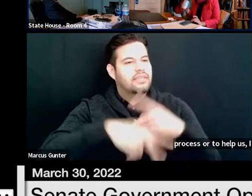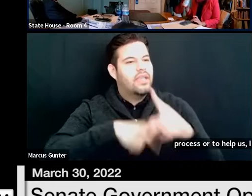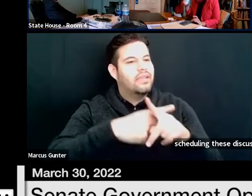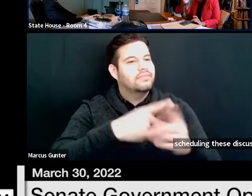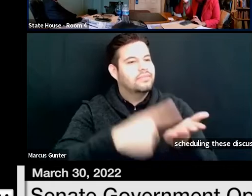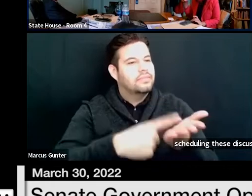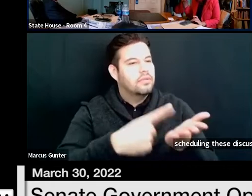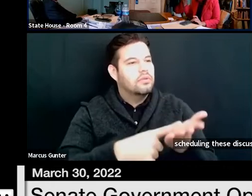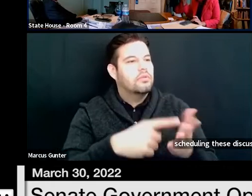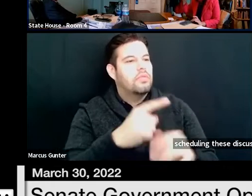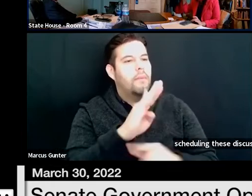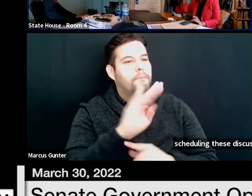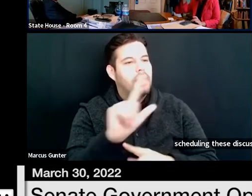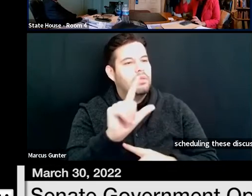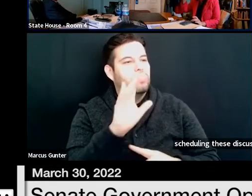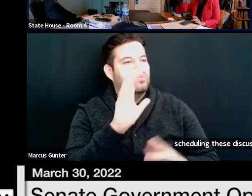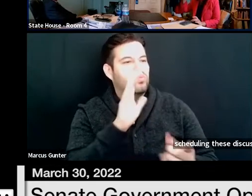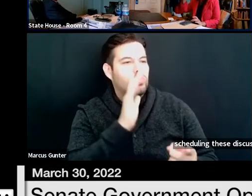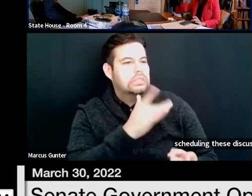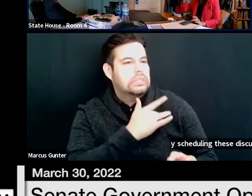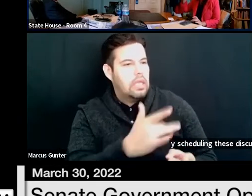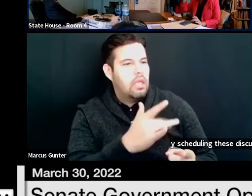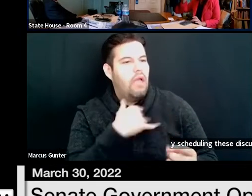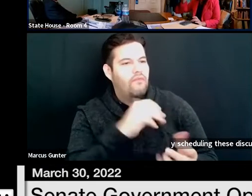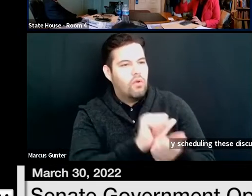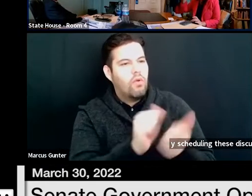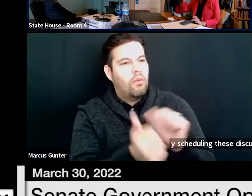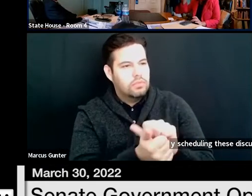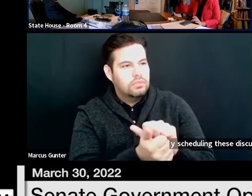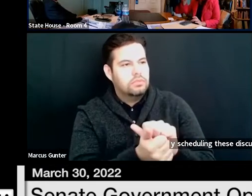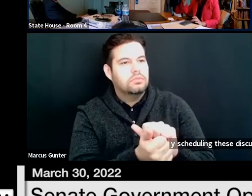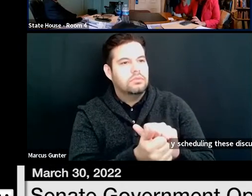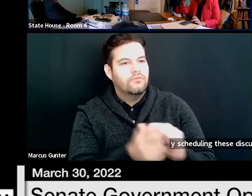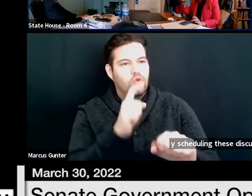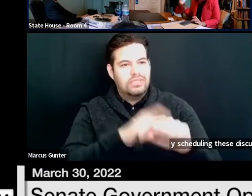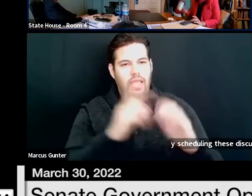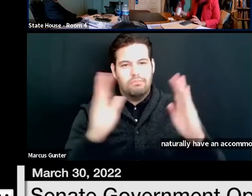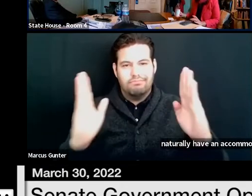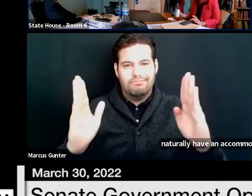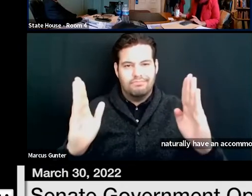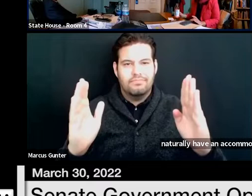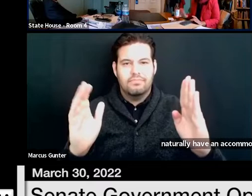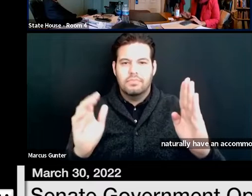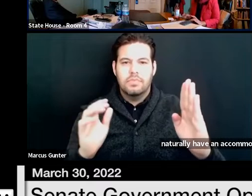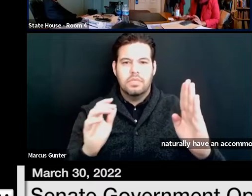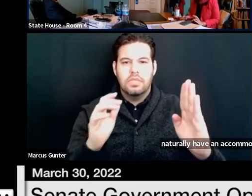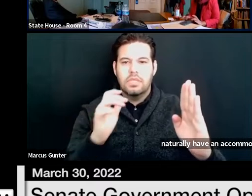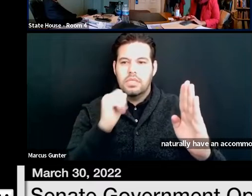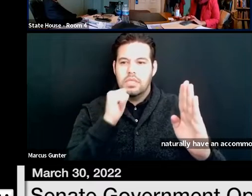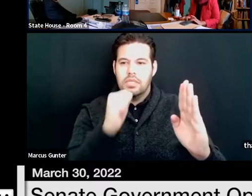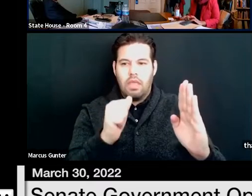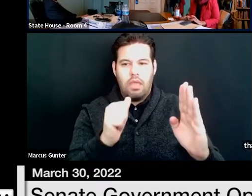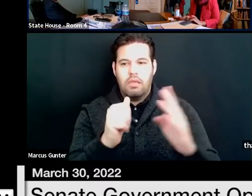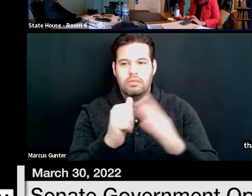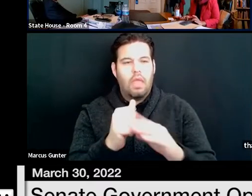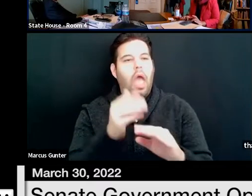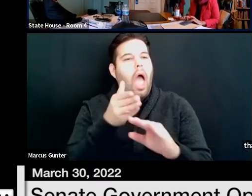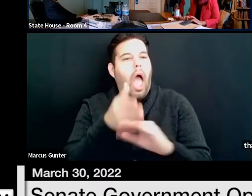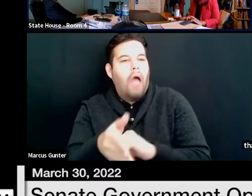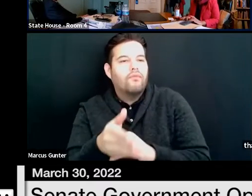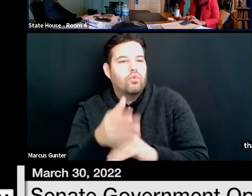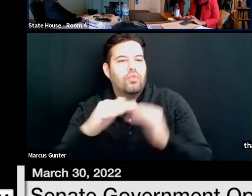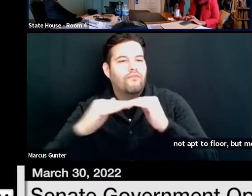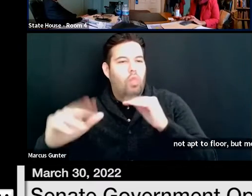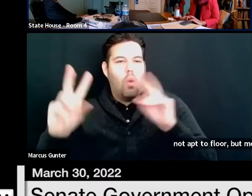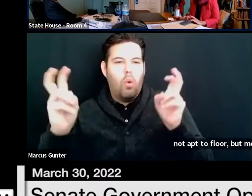naturally have an accommodation with them for a time that's not out of the floor, but more predictable and more controlled by you,